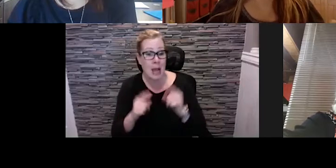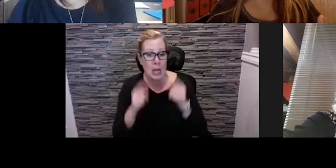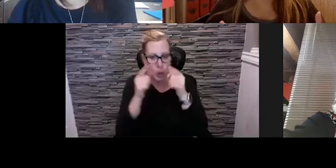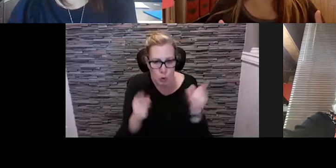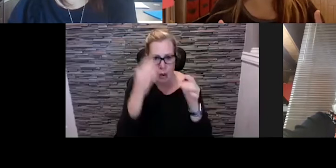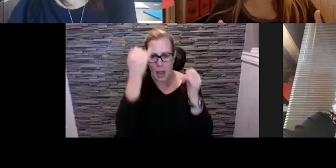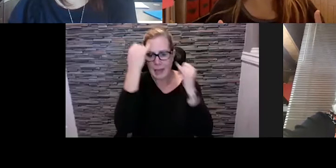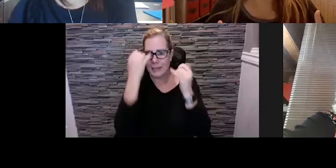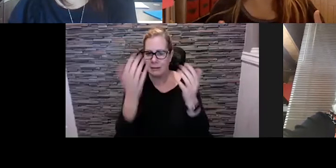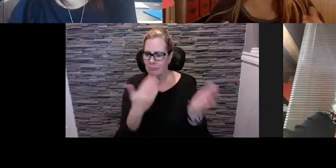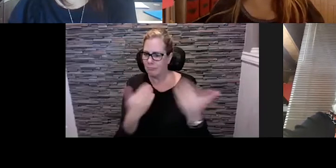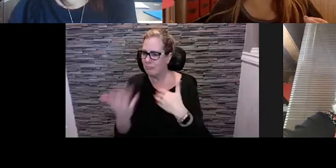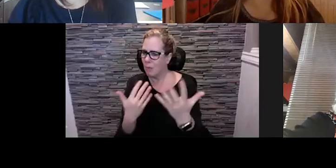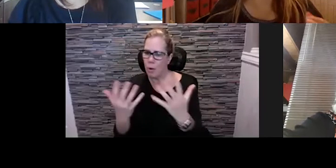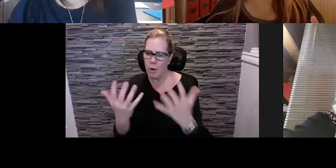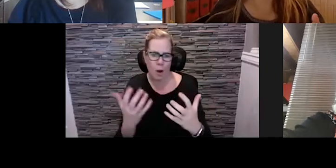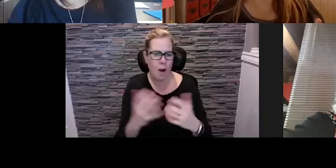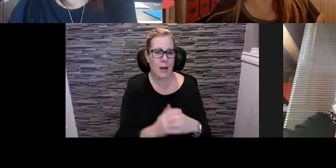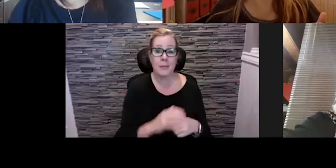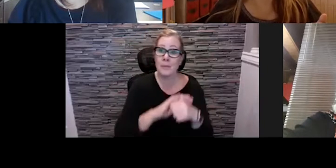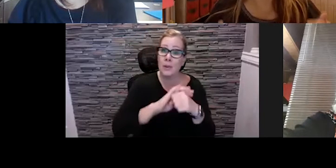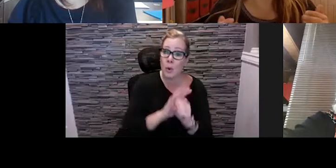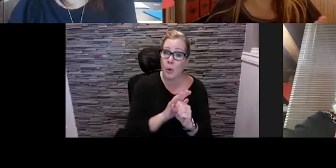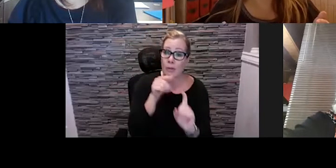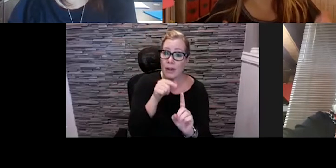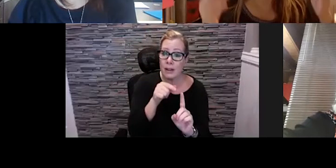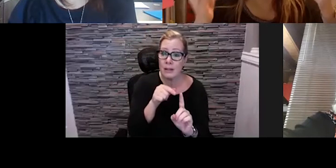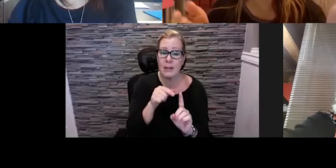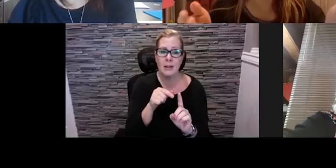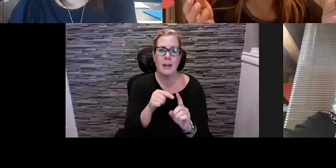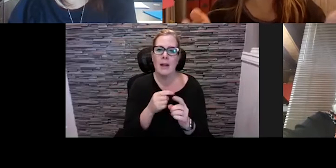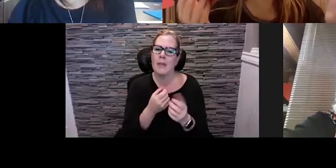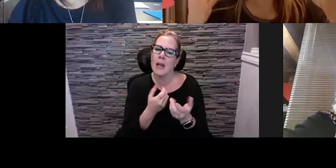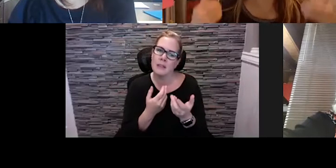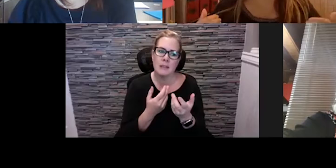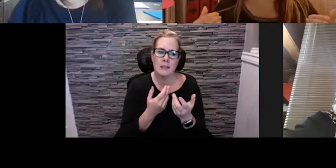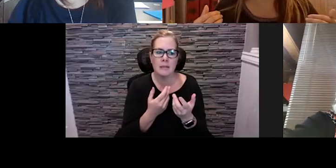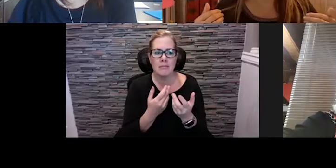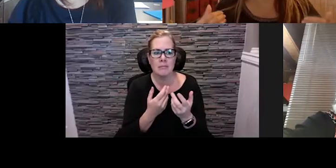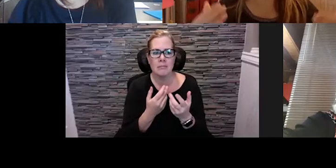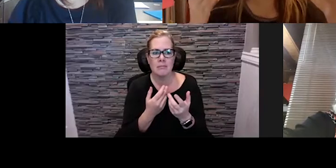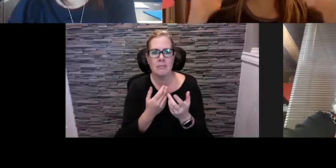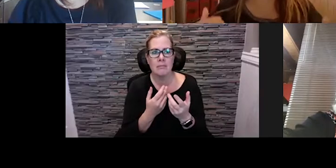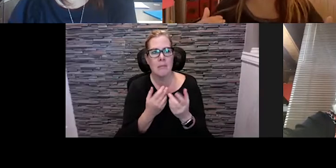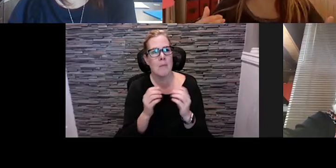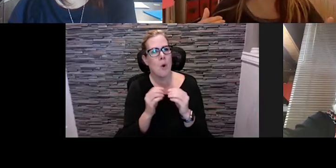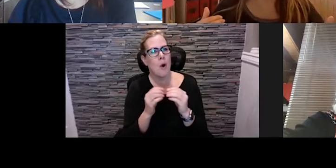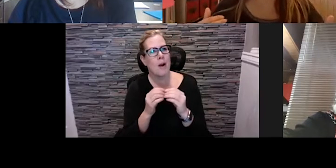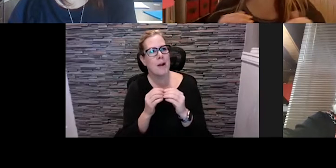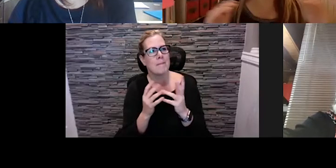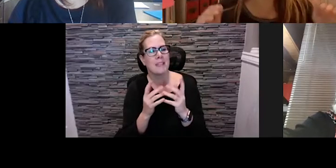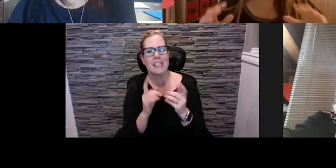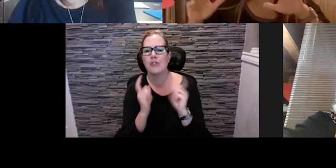much more of a focus on rather than an audience coming to us in our venue.